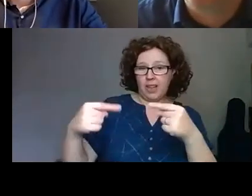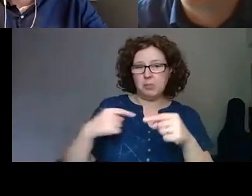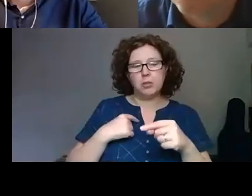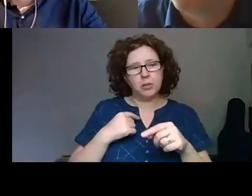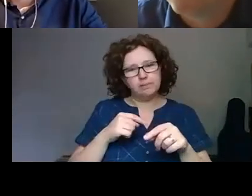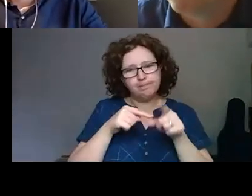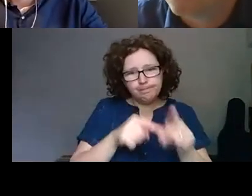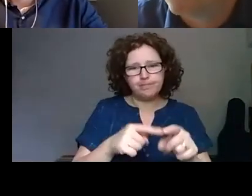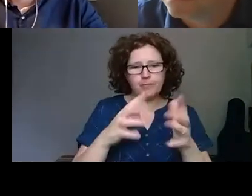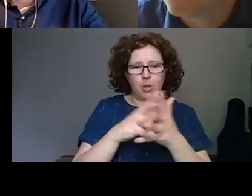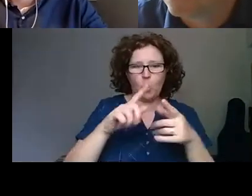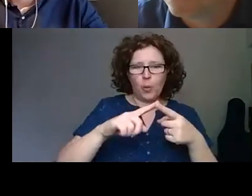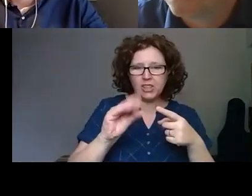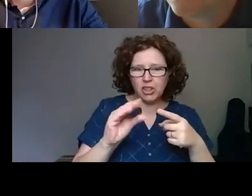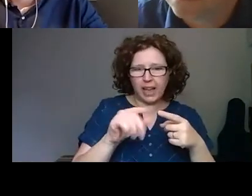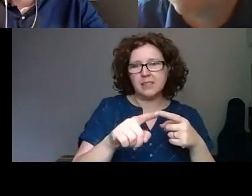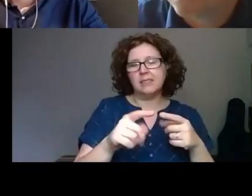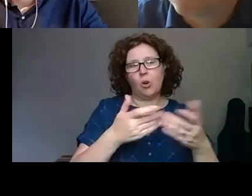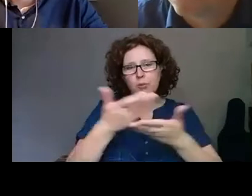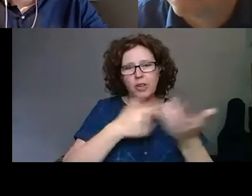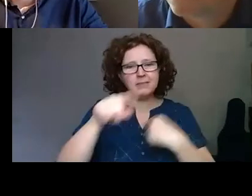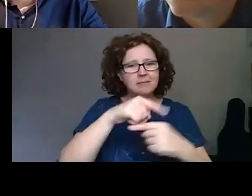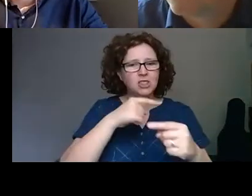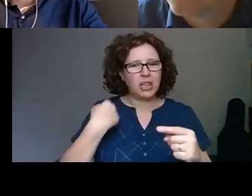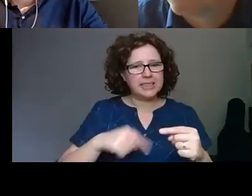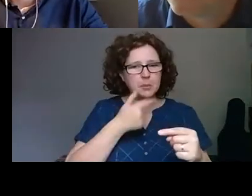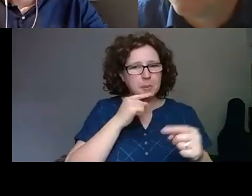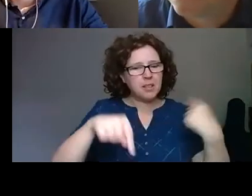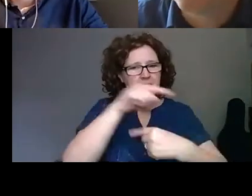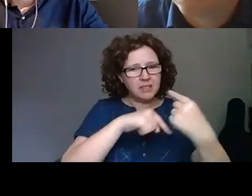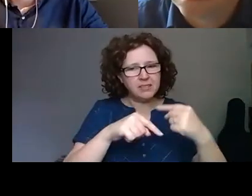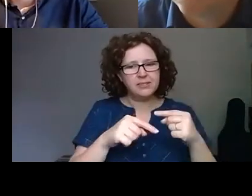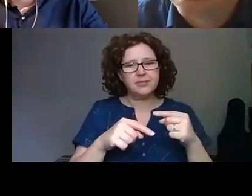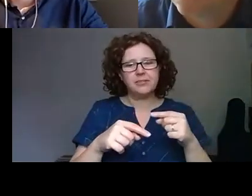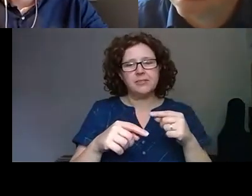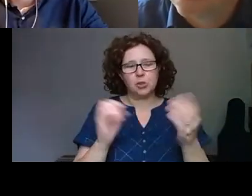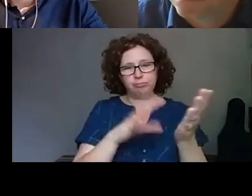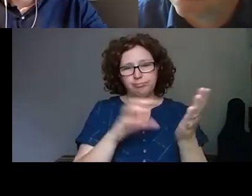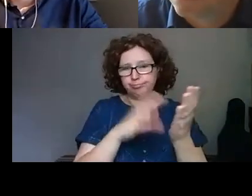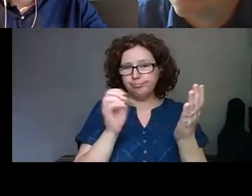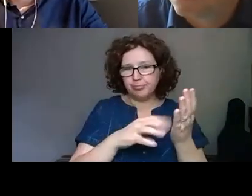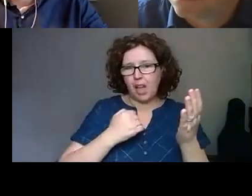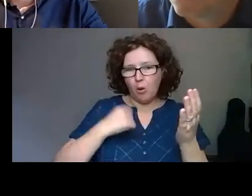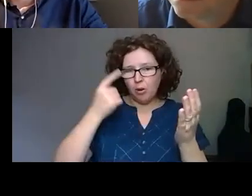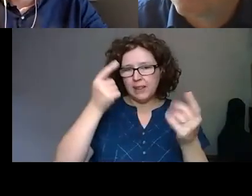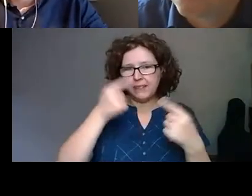with our Chinese public and to circulate the curated knowledge and information